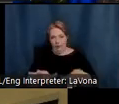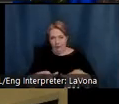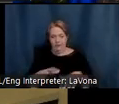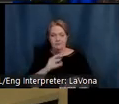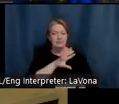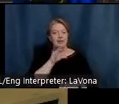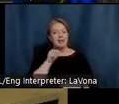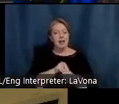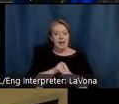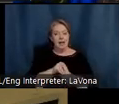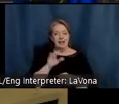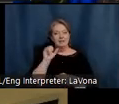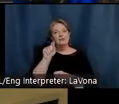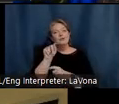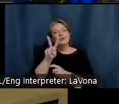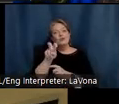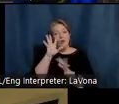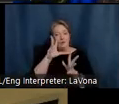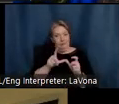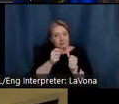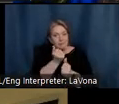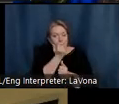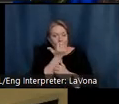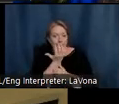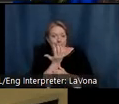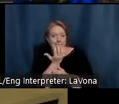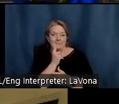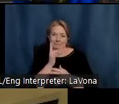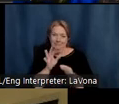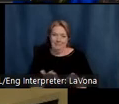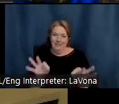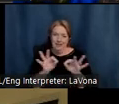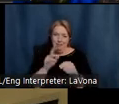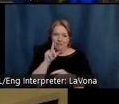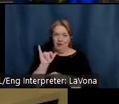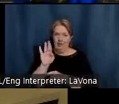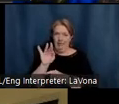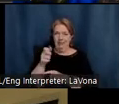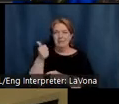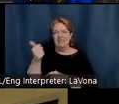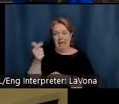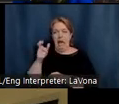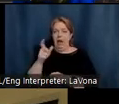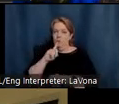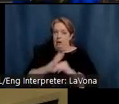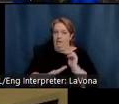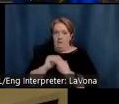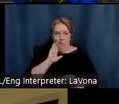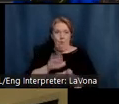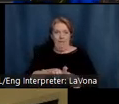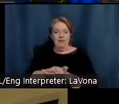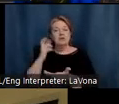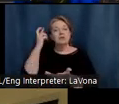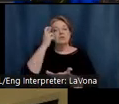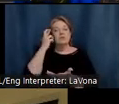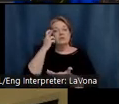a stove to keep warm. It was especially important for Libby to be comfortable on these trips because she felt ill at